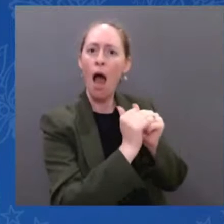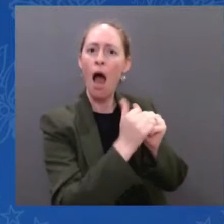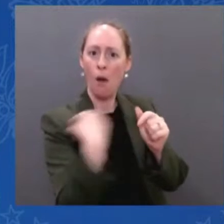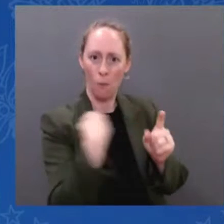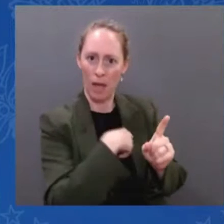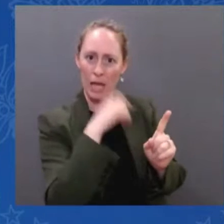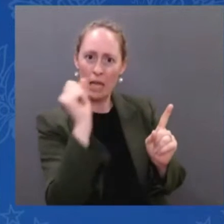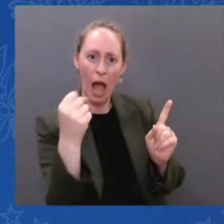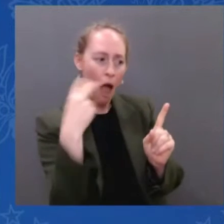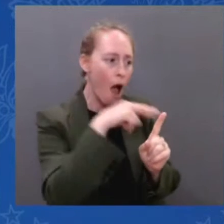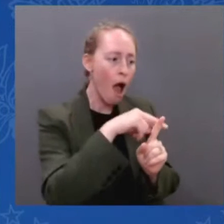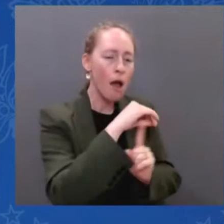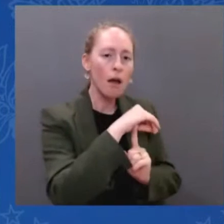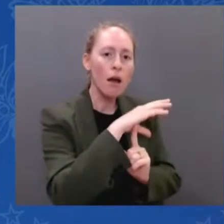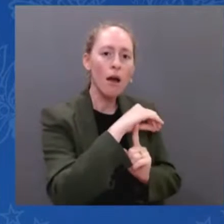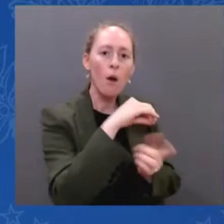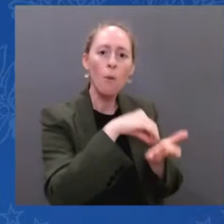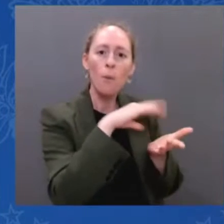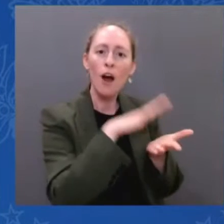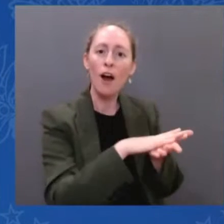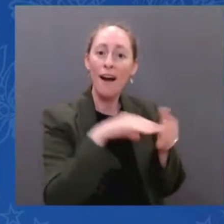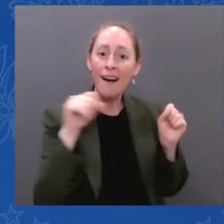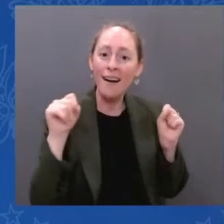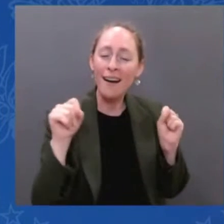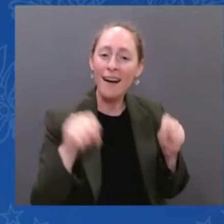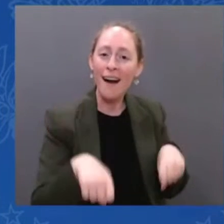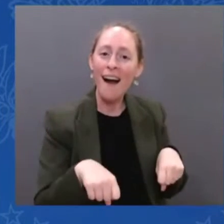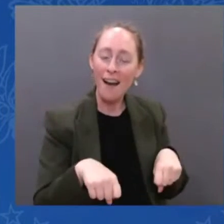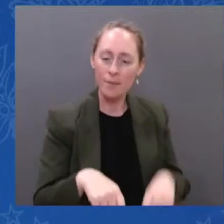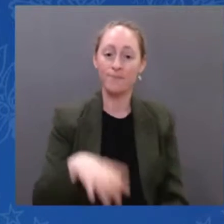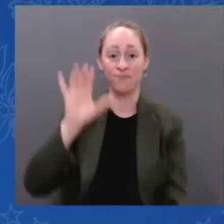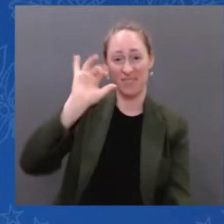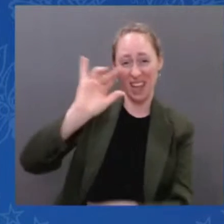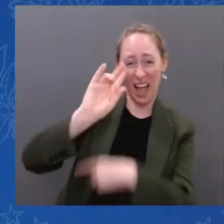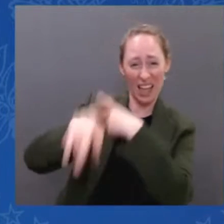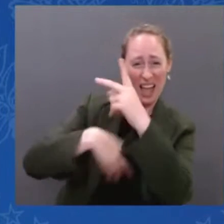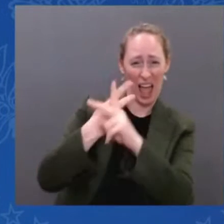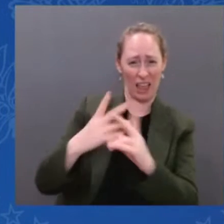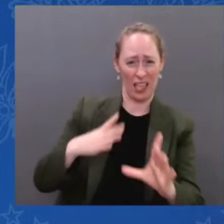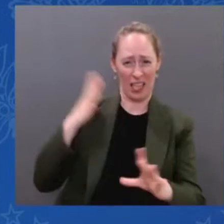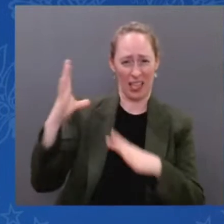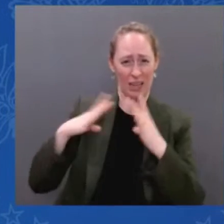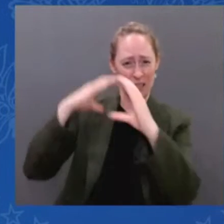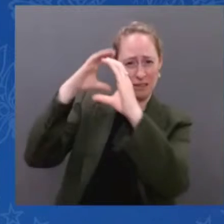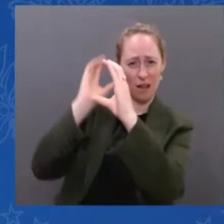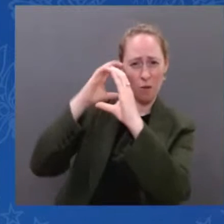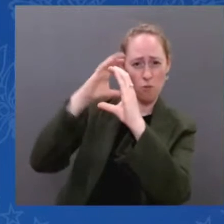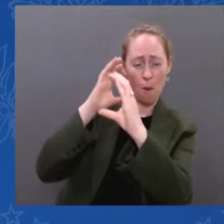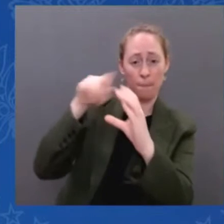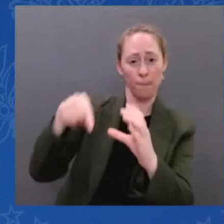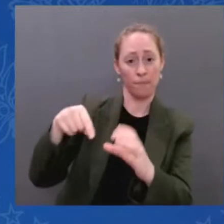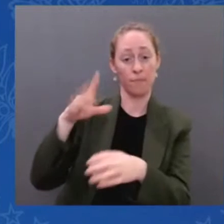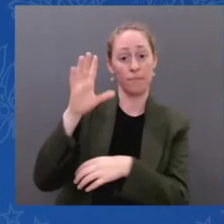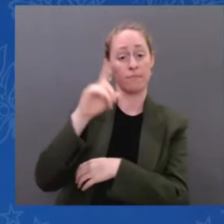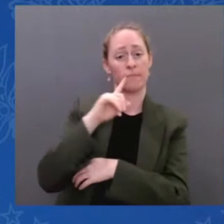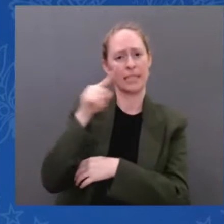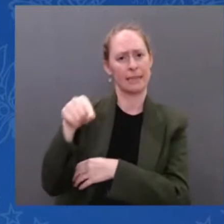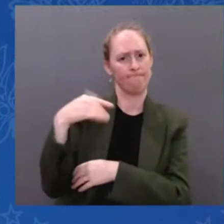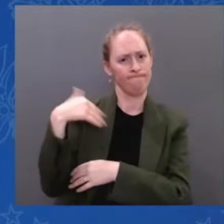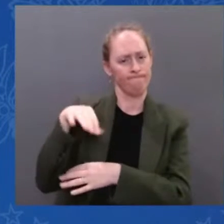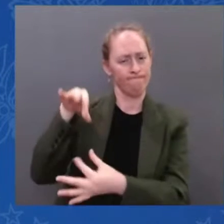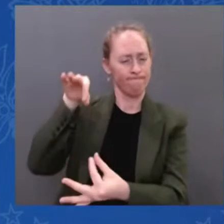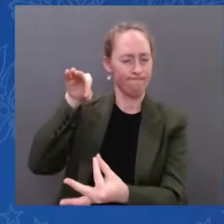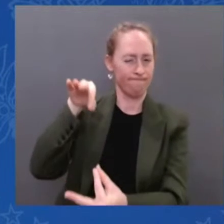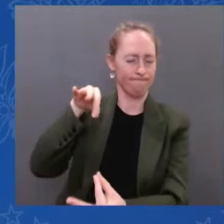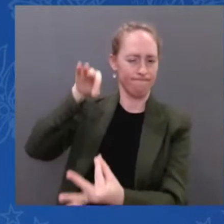telescope. It is going to be so precise, you're going to see whether or not planets,